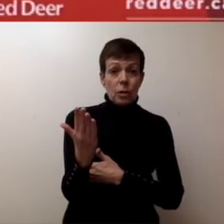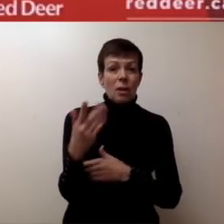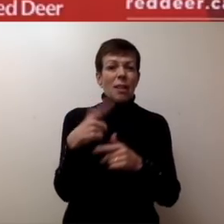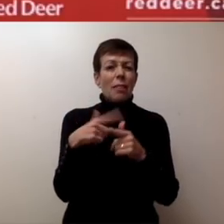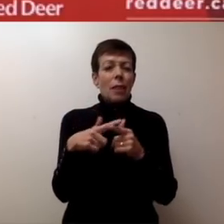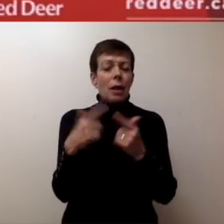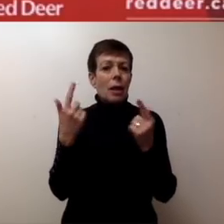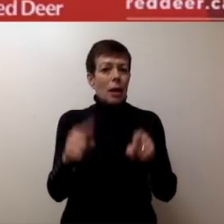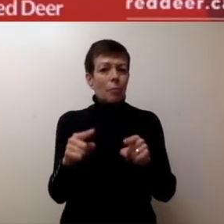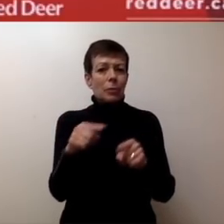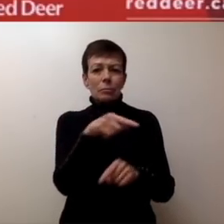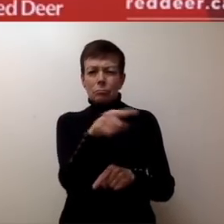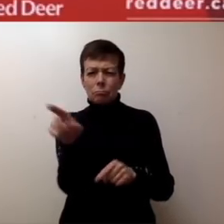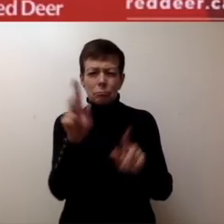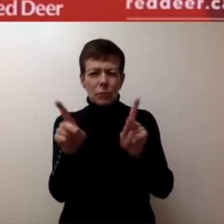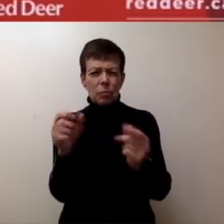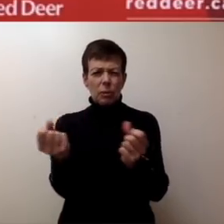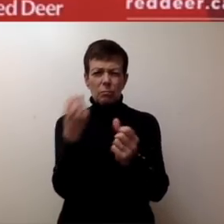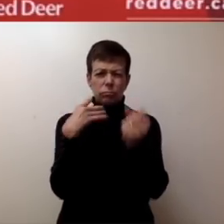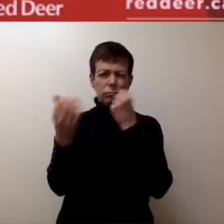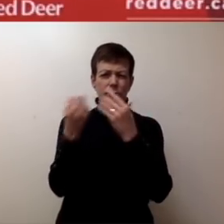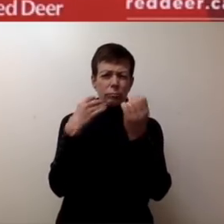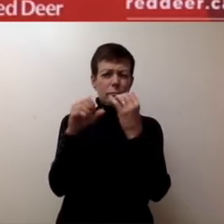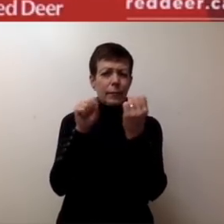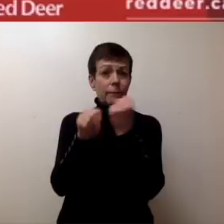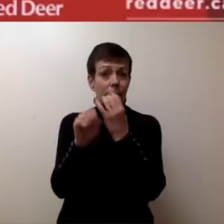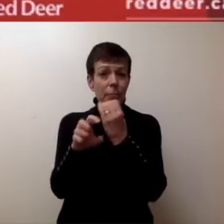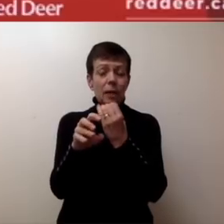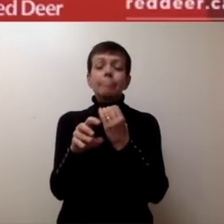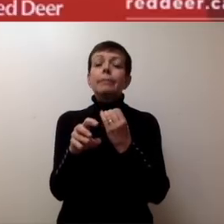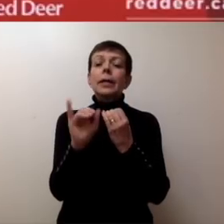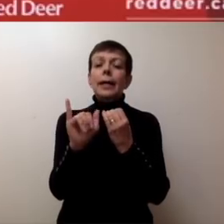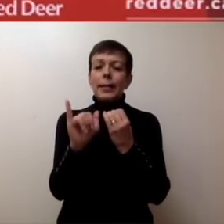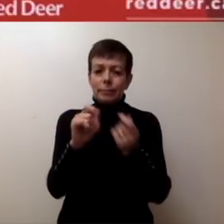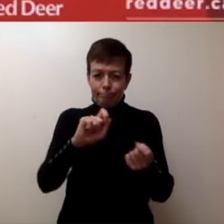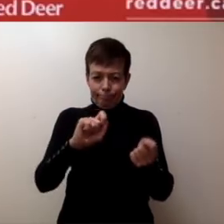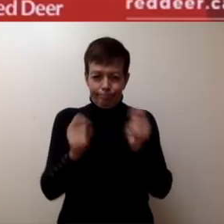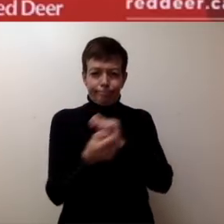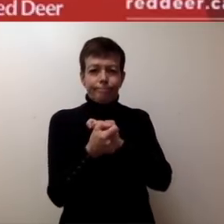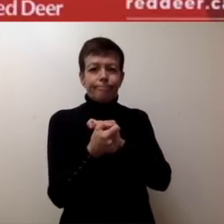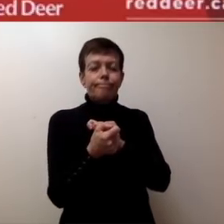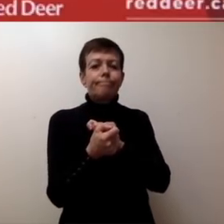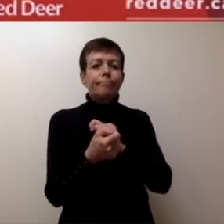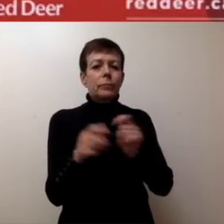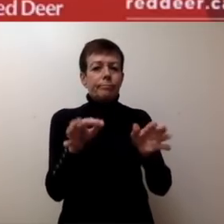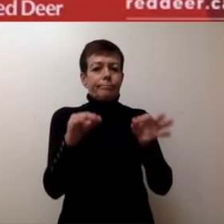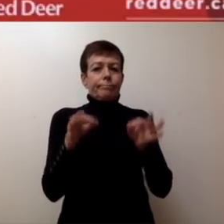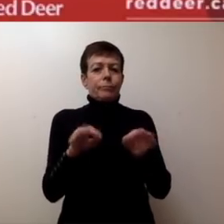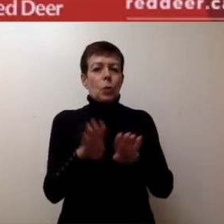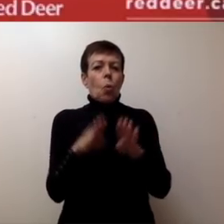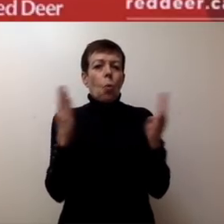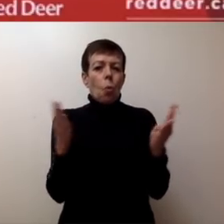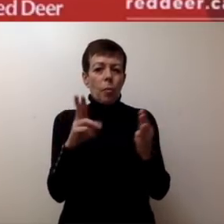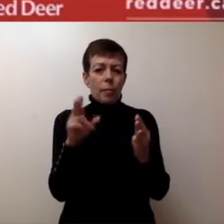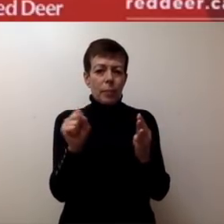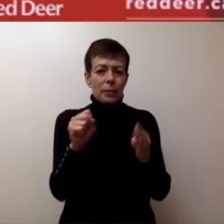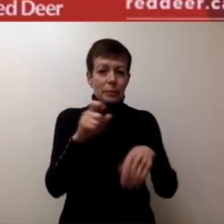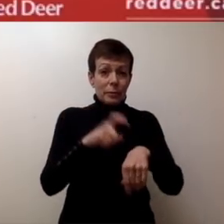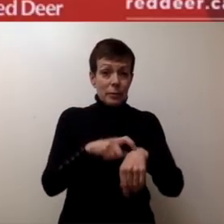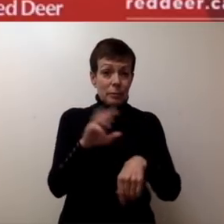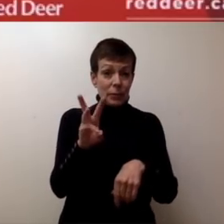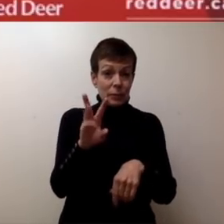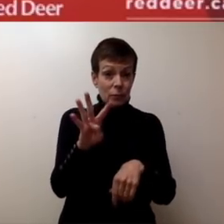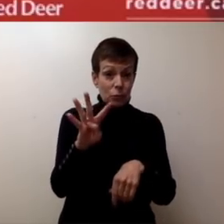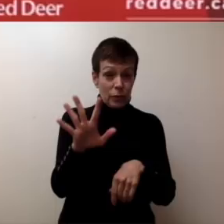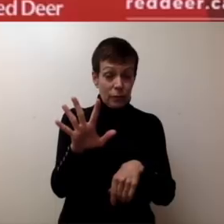adjusting this service to begin at 6.45 beginning tomorrow. This will allow our residents to continue to